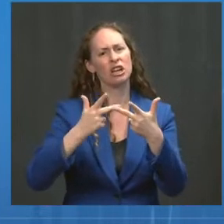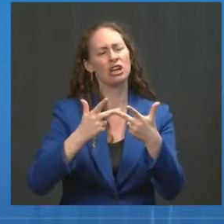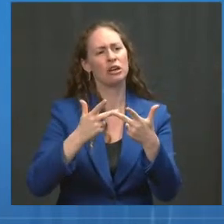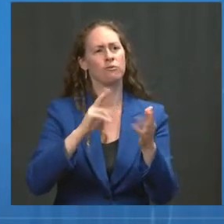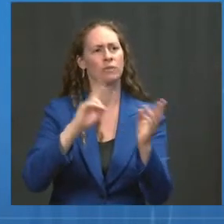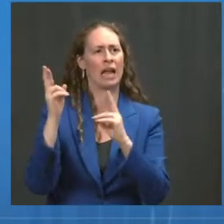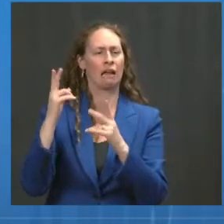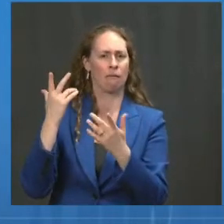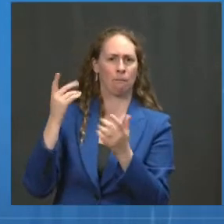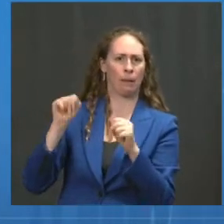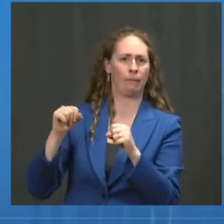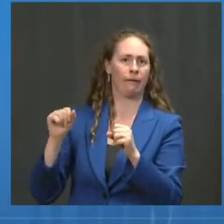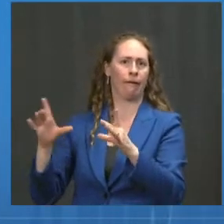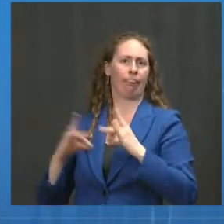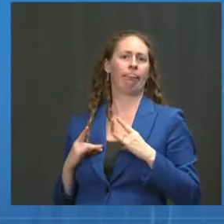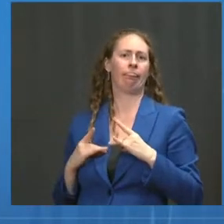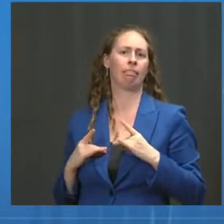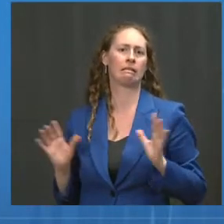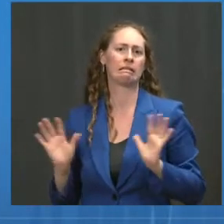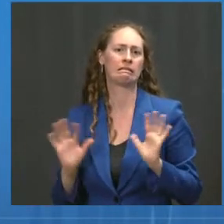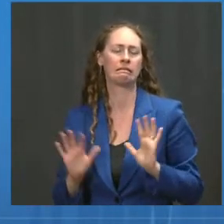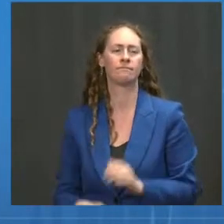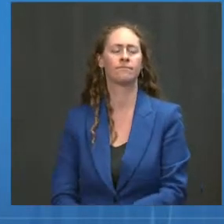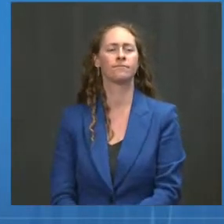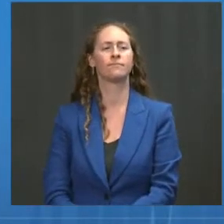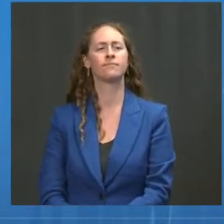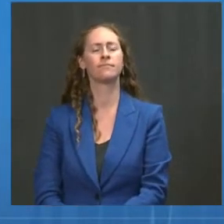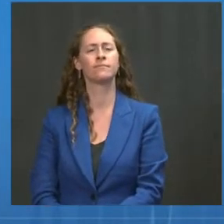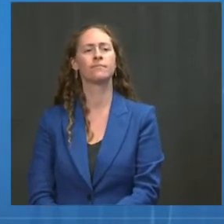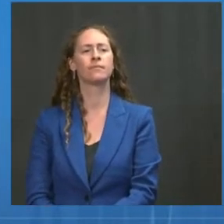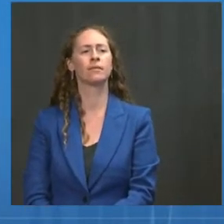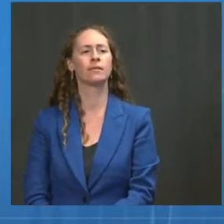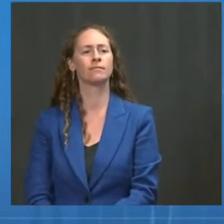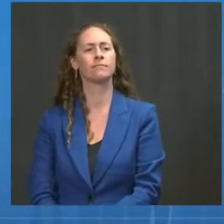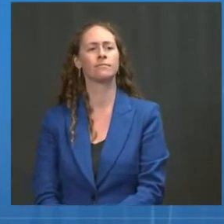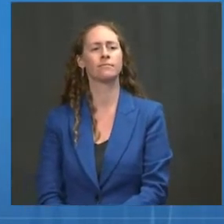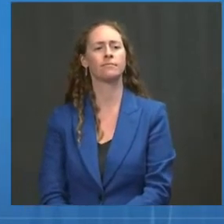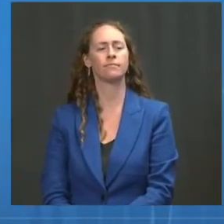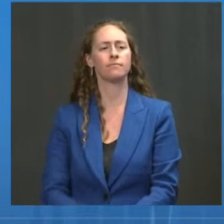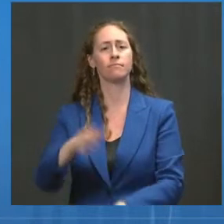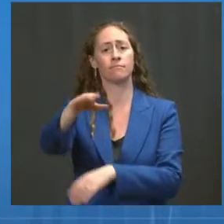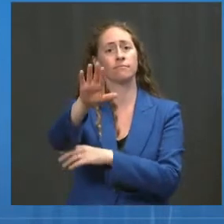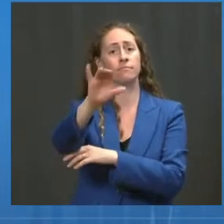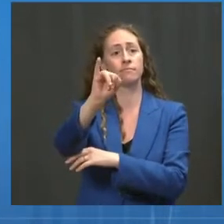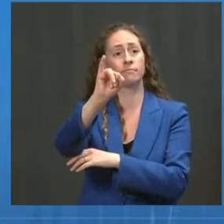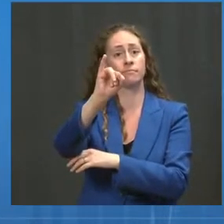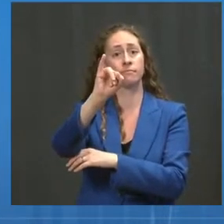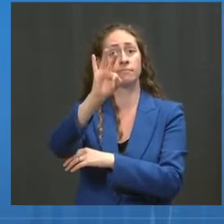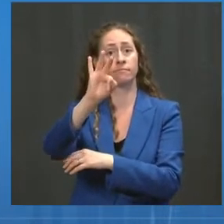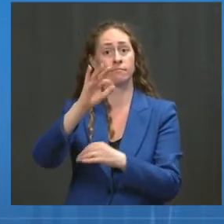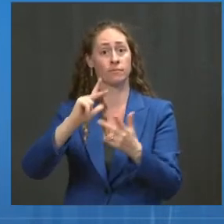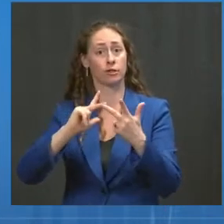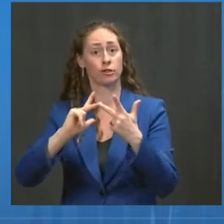hospitalization, and death could decrease in the months ahead, especially among those who are at higher risk or who were